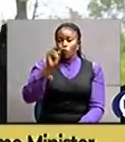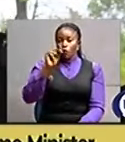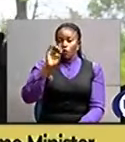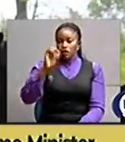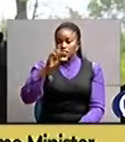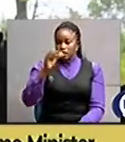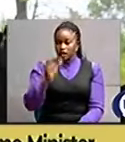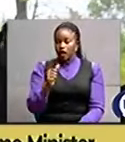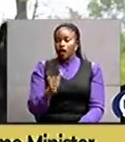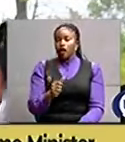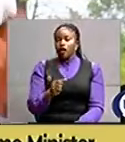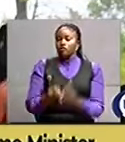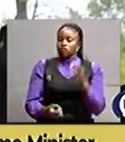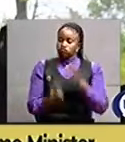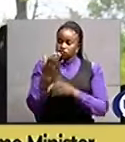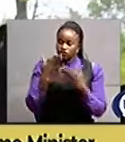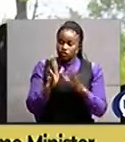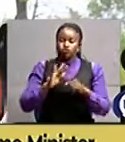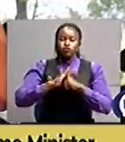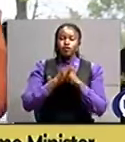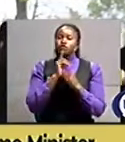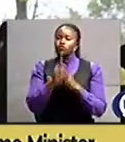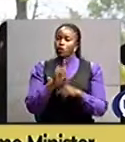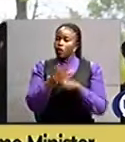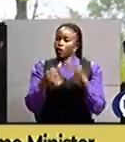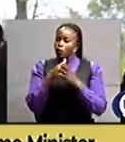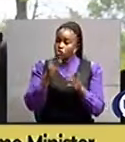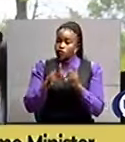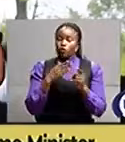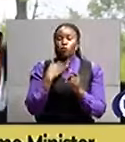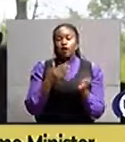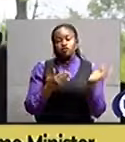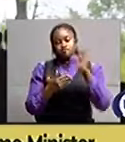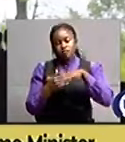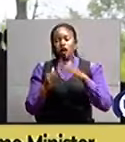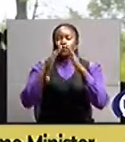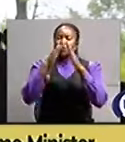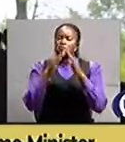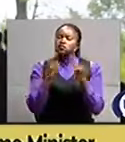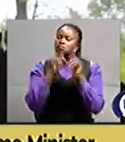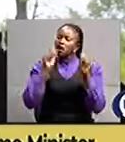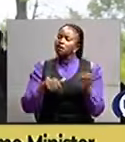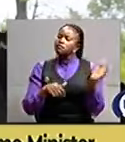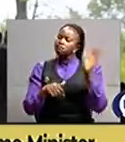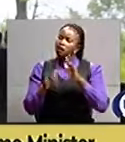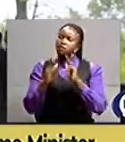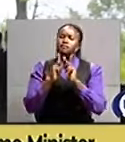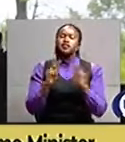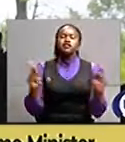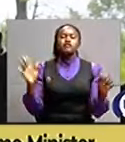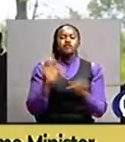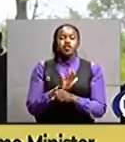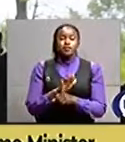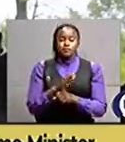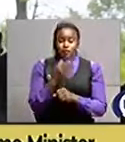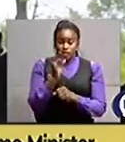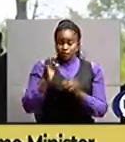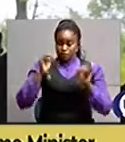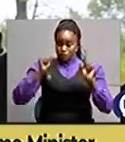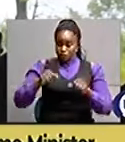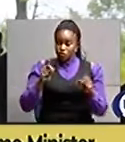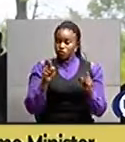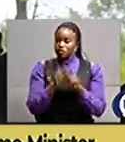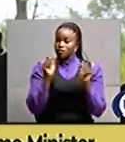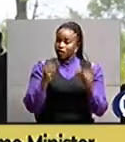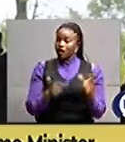order to ensure that all ugandans who want to come home can come home peacefully and where possible to be